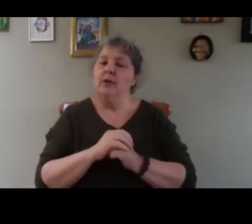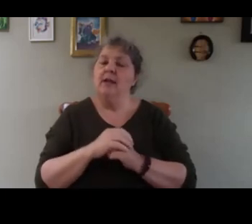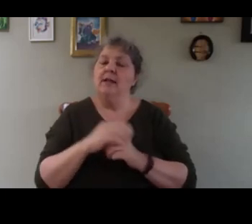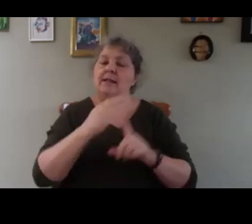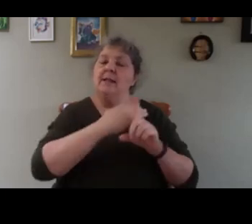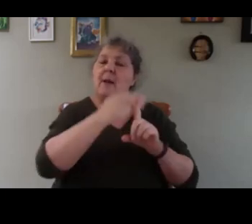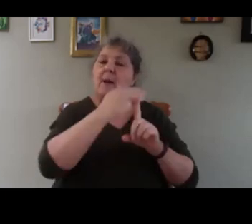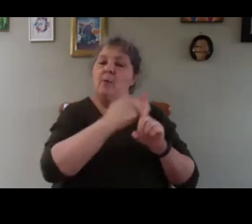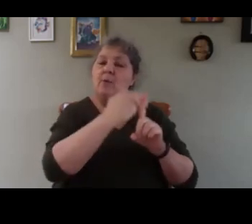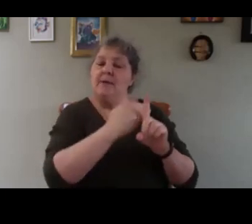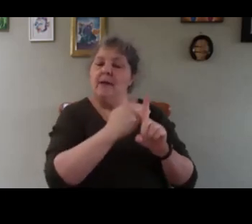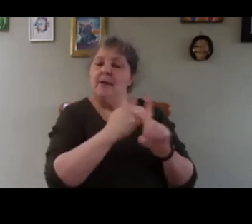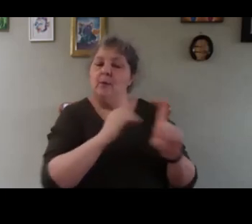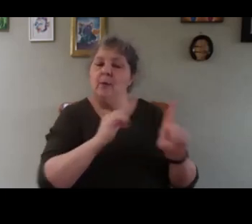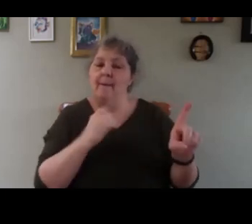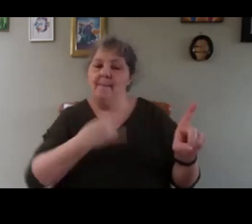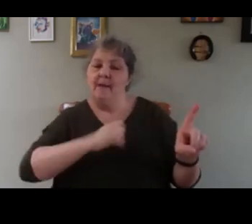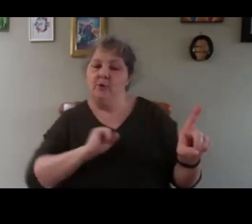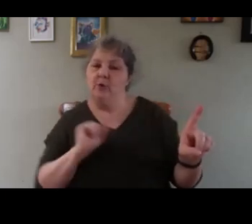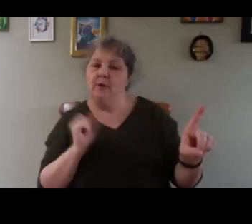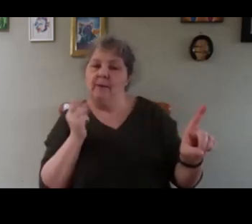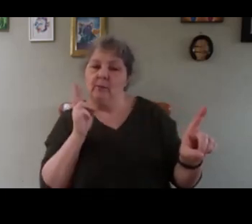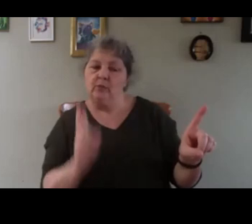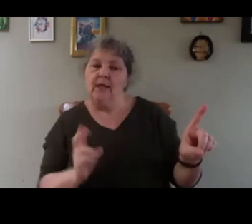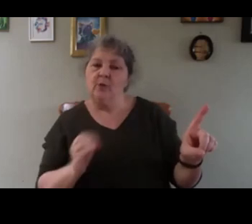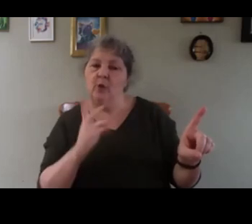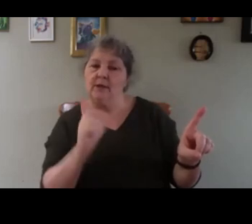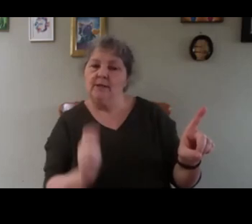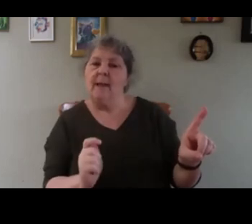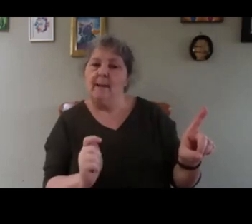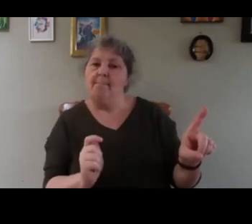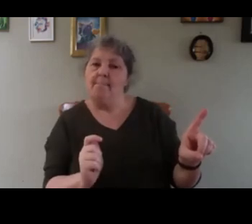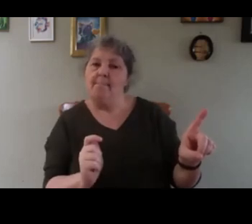and the cable will start to hit your seedlings.